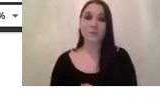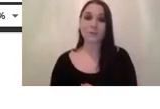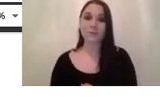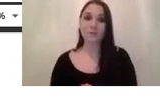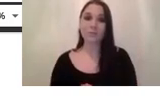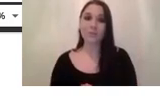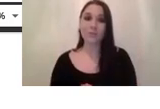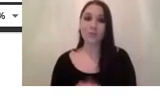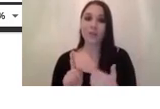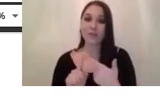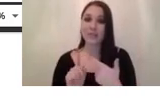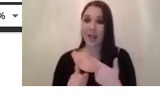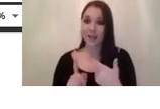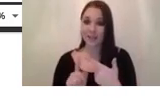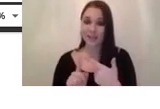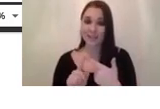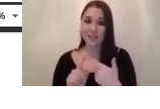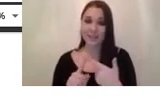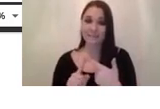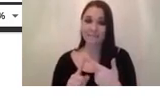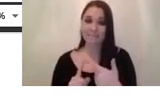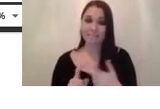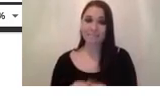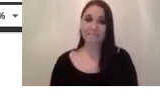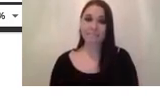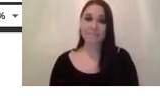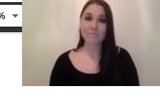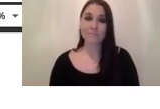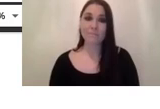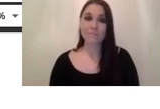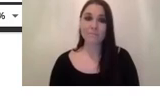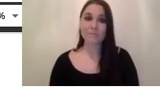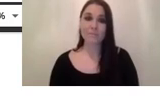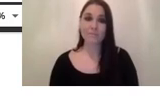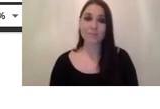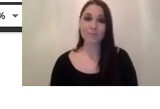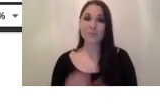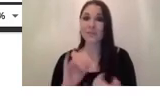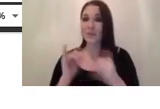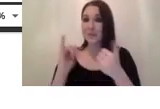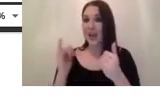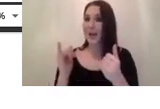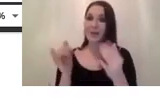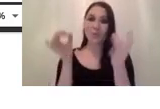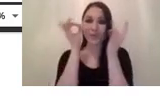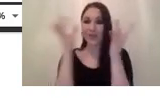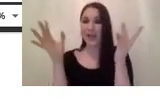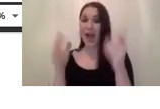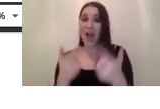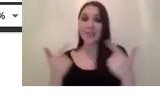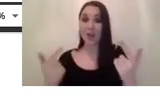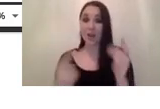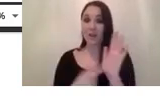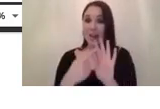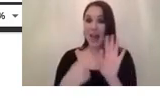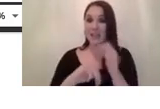your lens aperture uh sometimes we don't um remember that a lot of lenses have a the